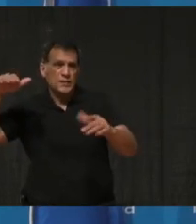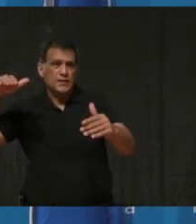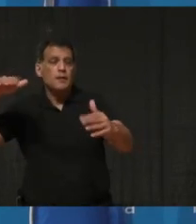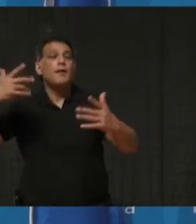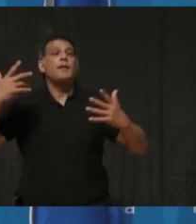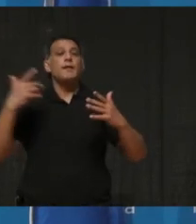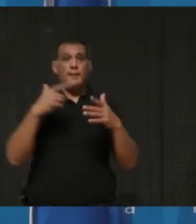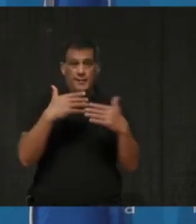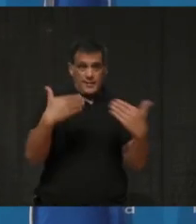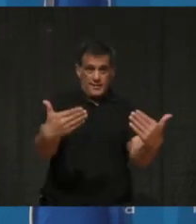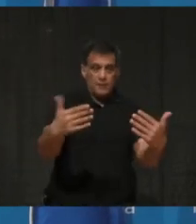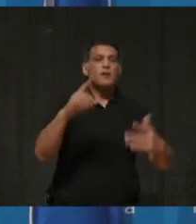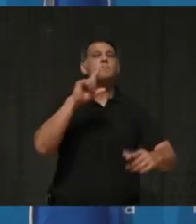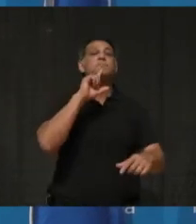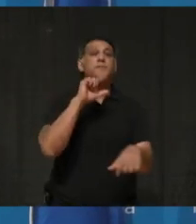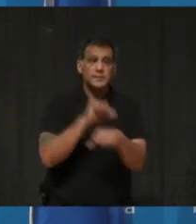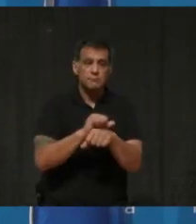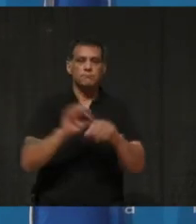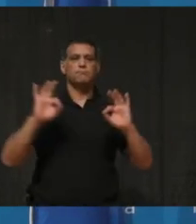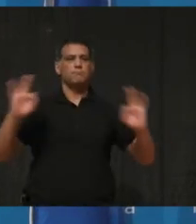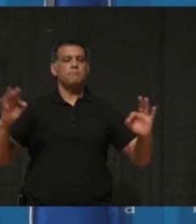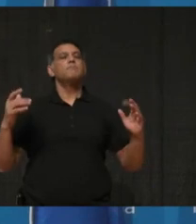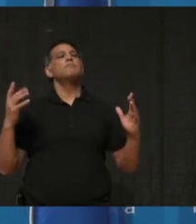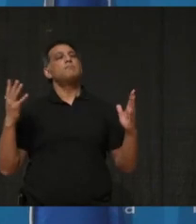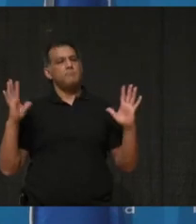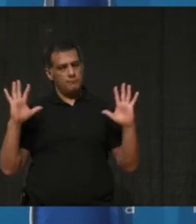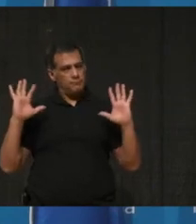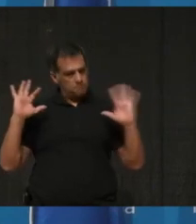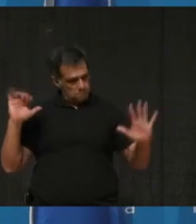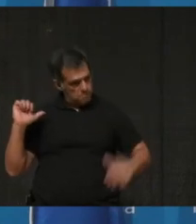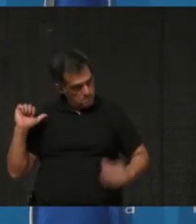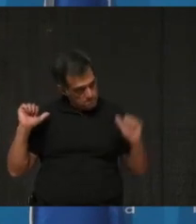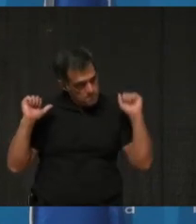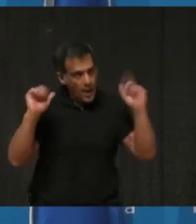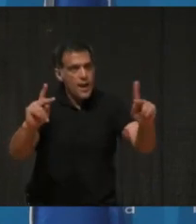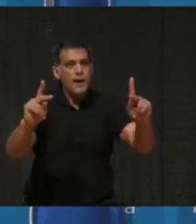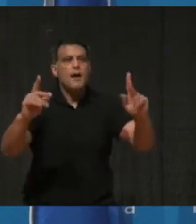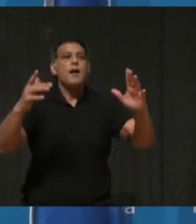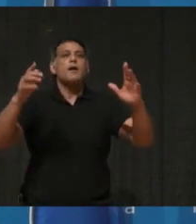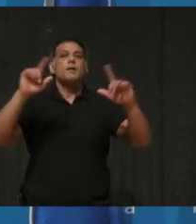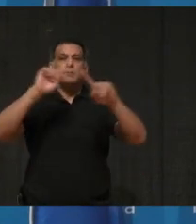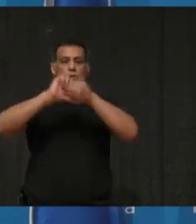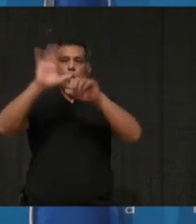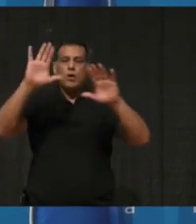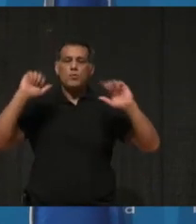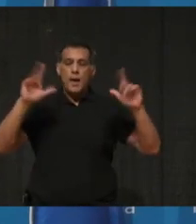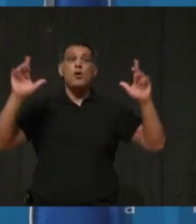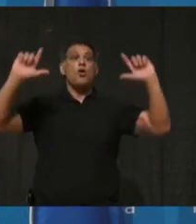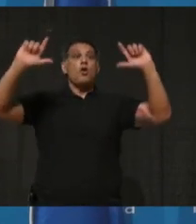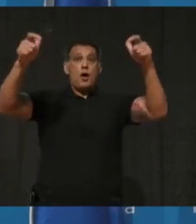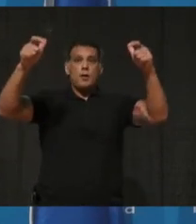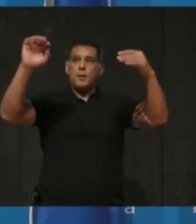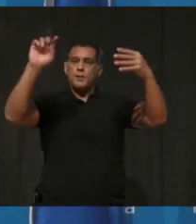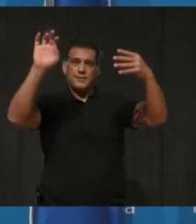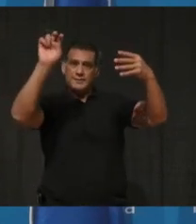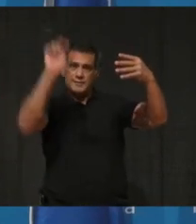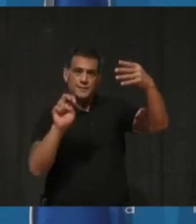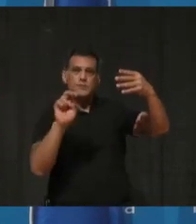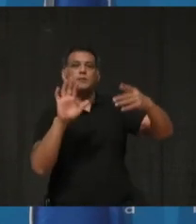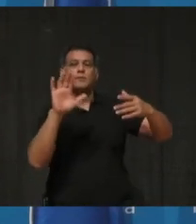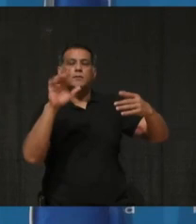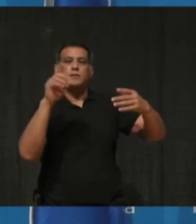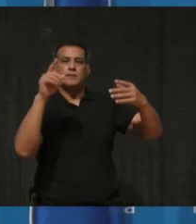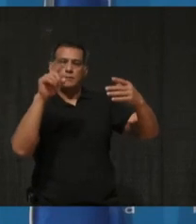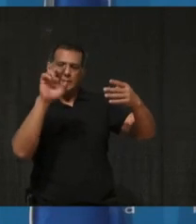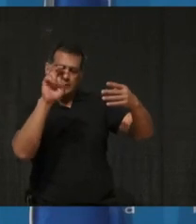will strongly advocate that Mississauga return to the red zone, not the grey zone, on March 9th, which will allow for broader